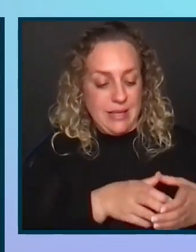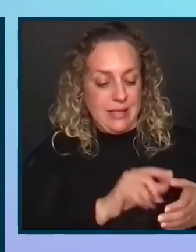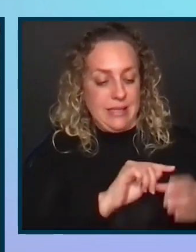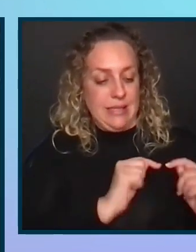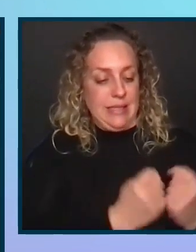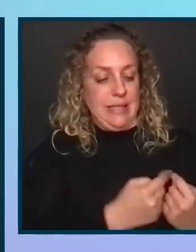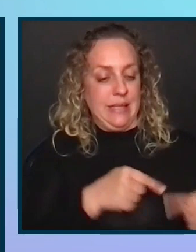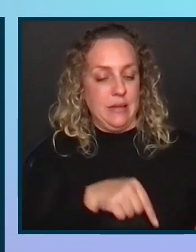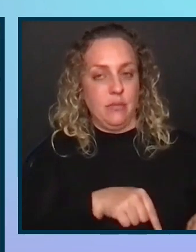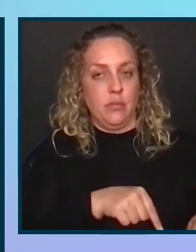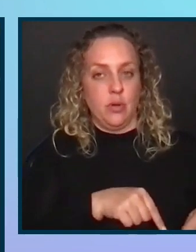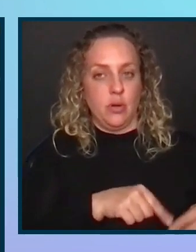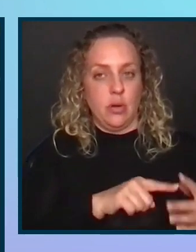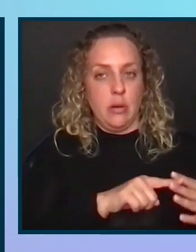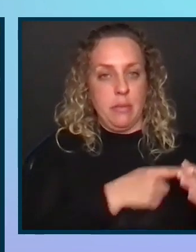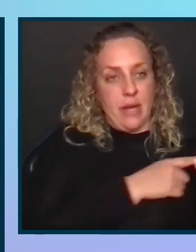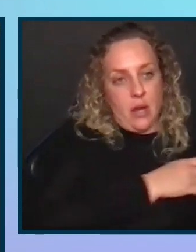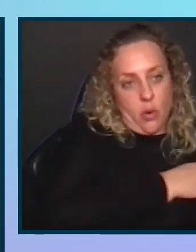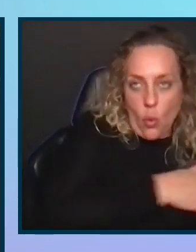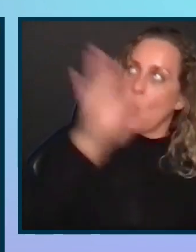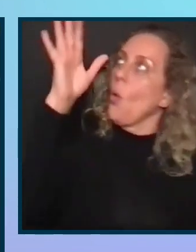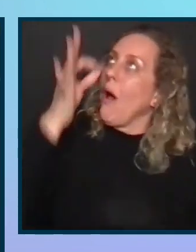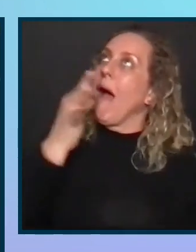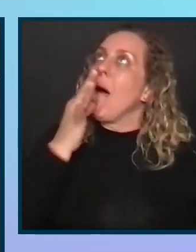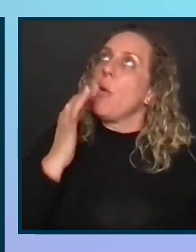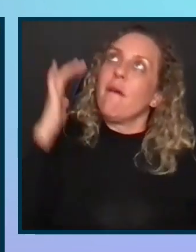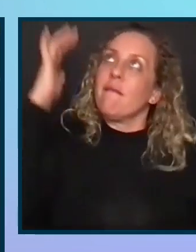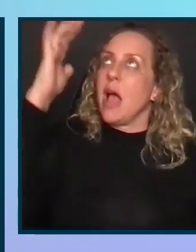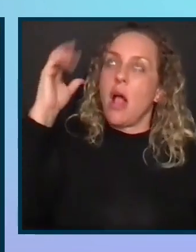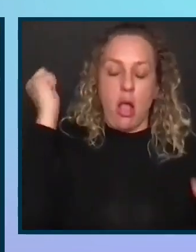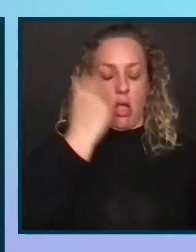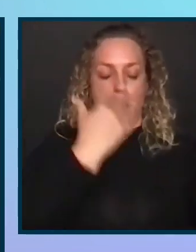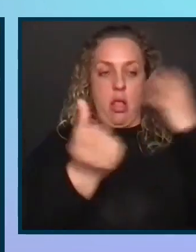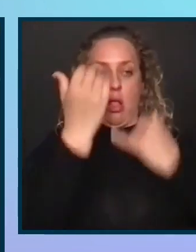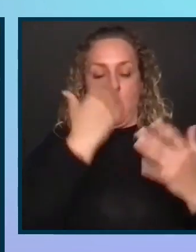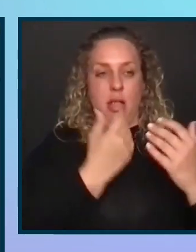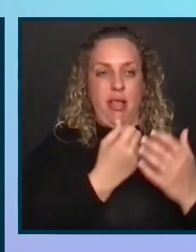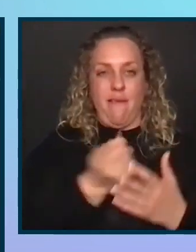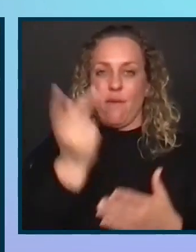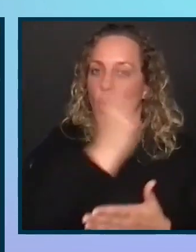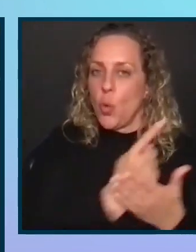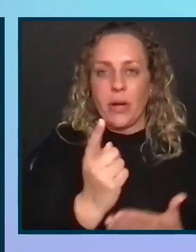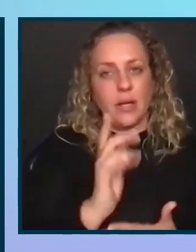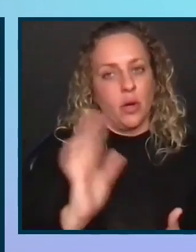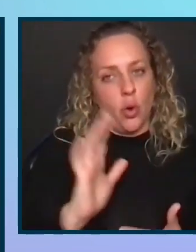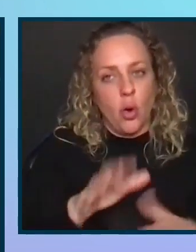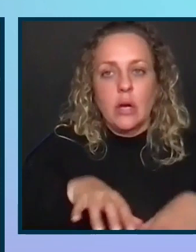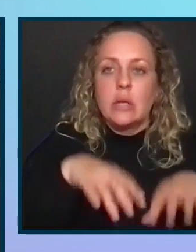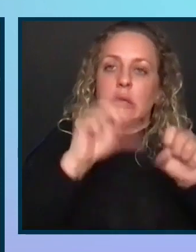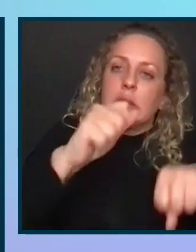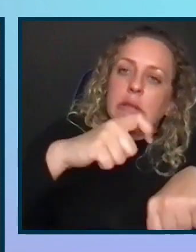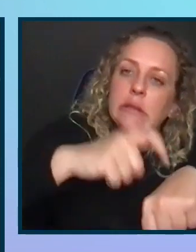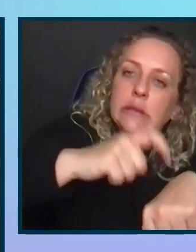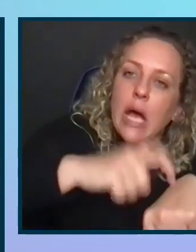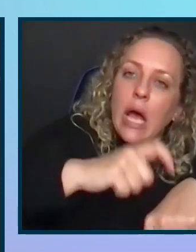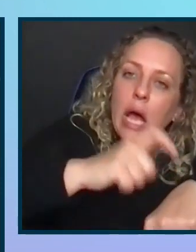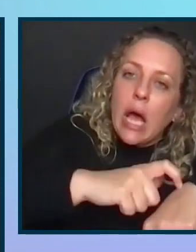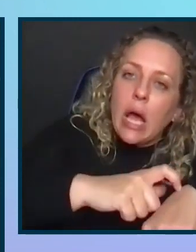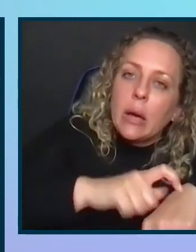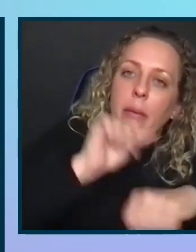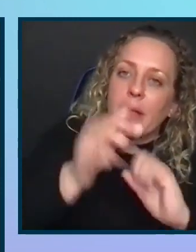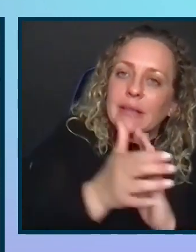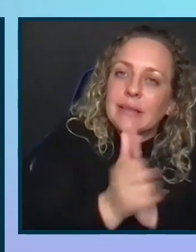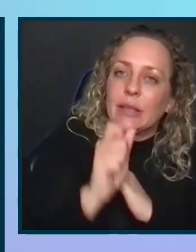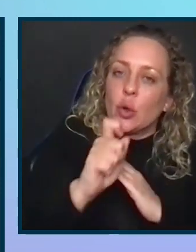beginner to expert to advanced in a couple of weeks. It does take time. It's a skill set that you learn,